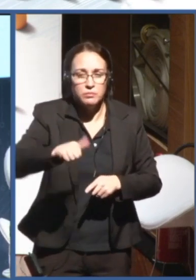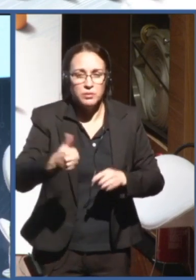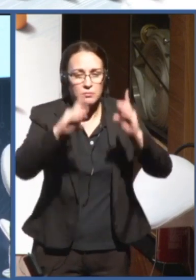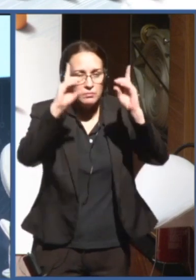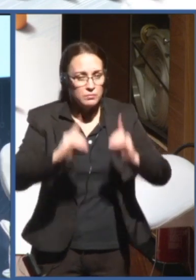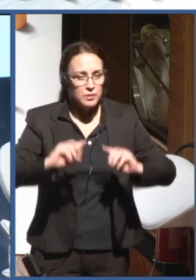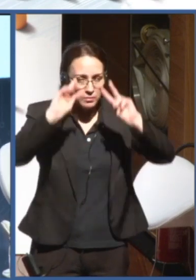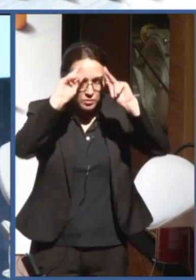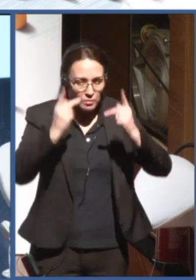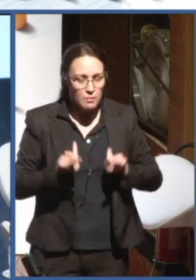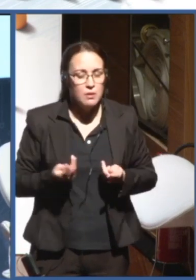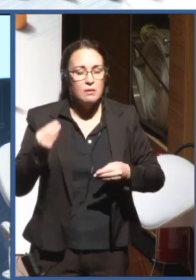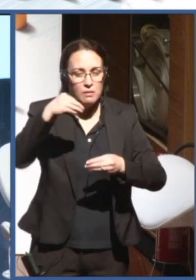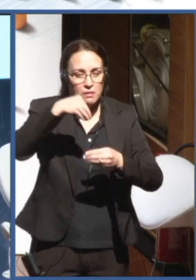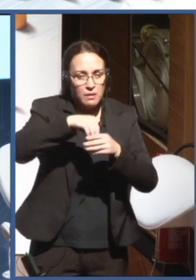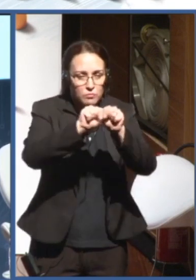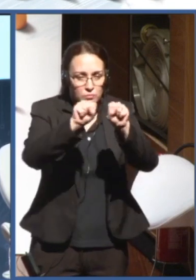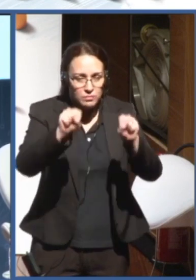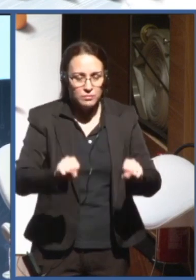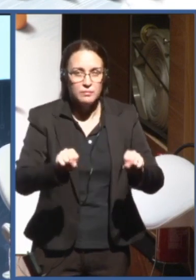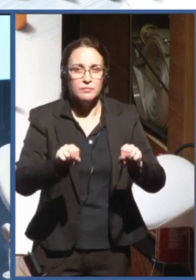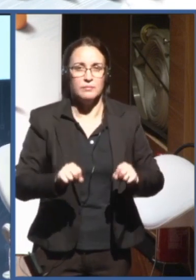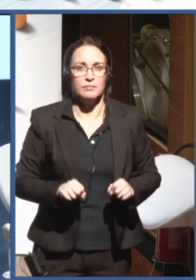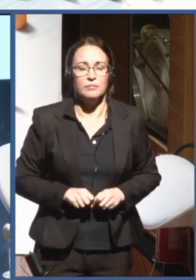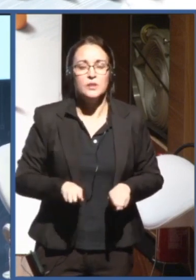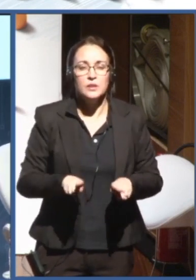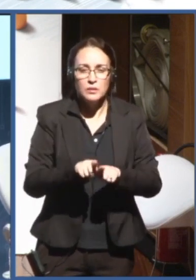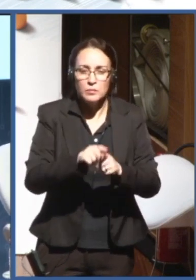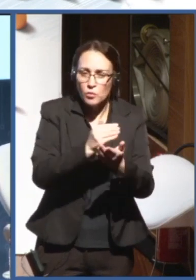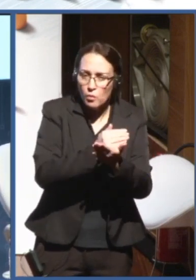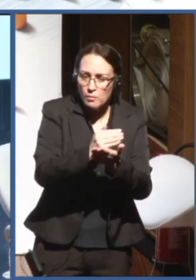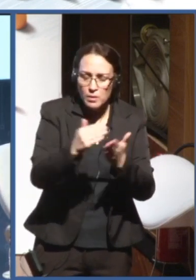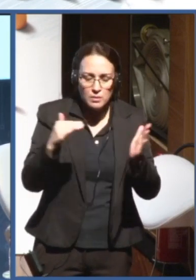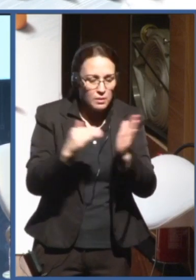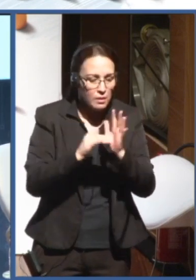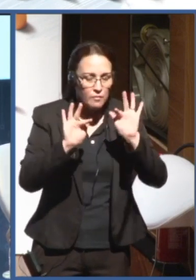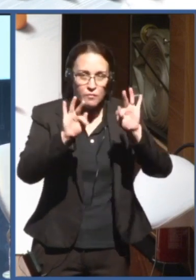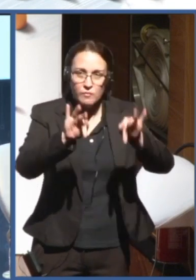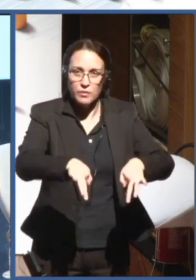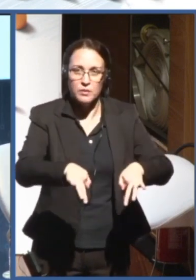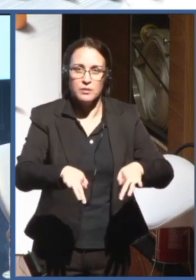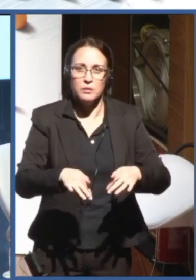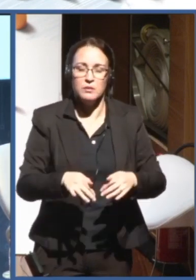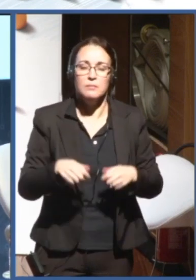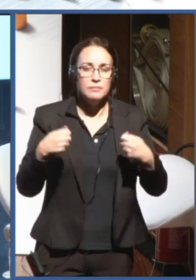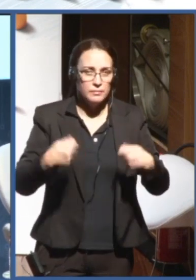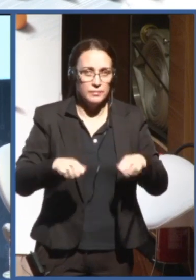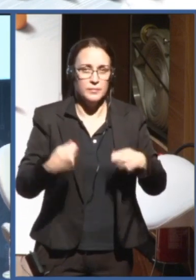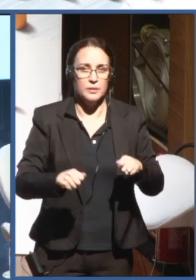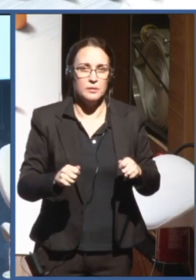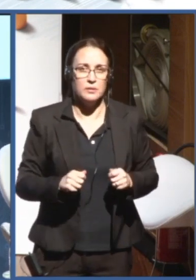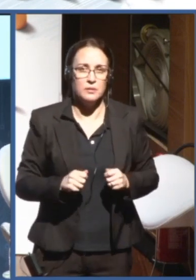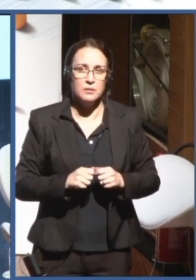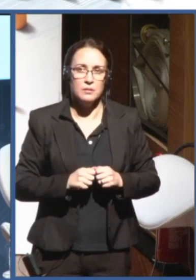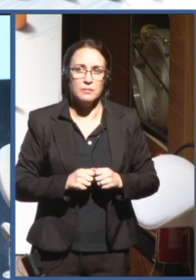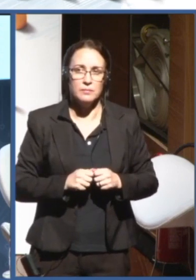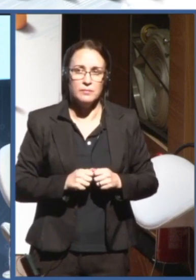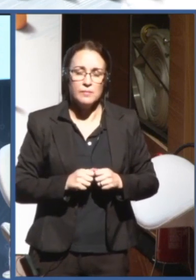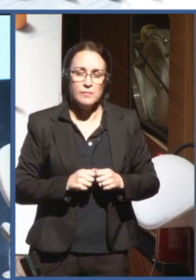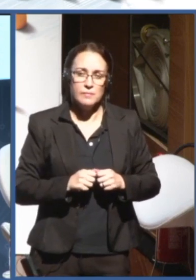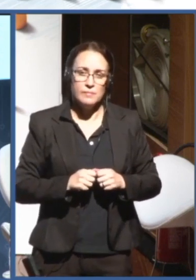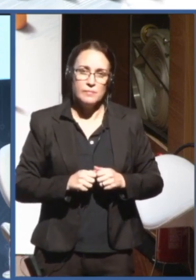assessments from the beginning to the end should also come to the possibility of transforming their systems,